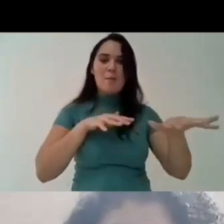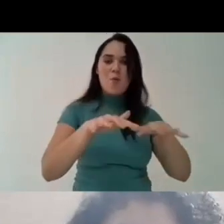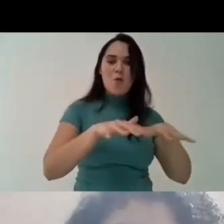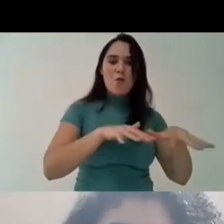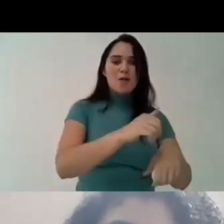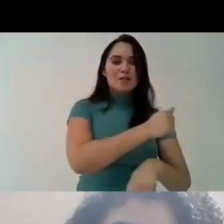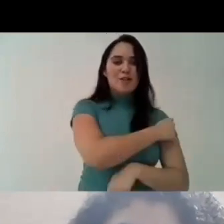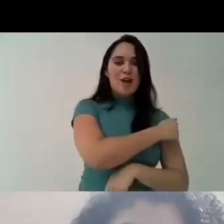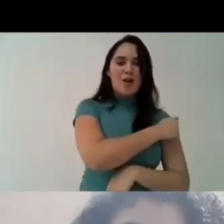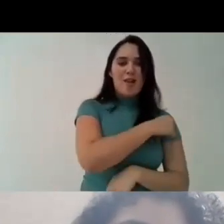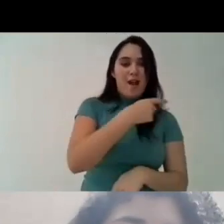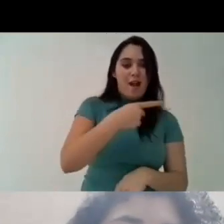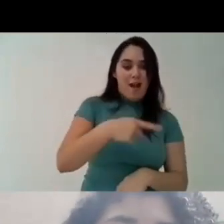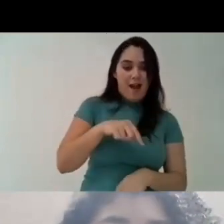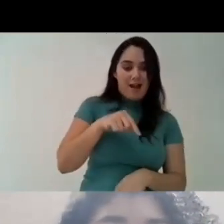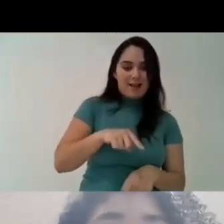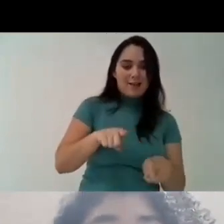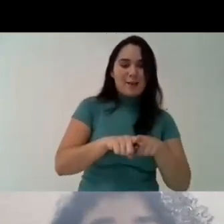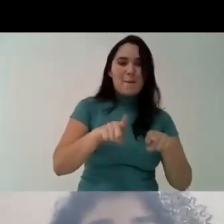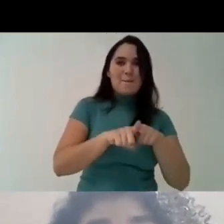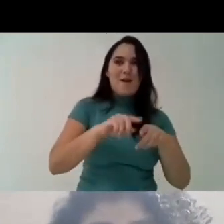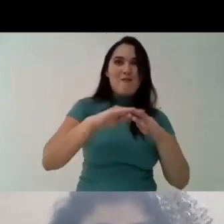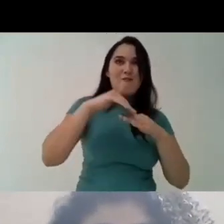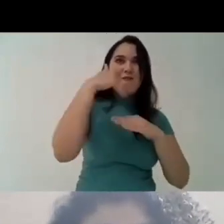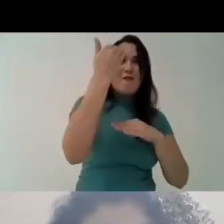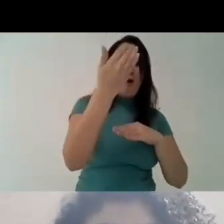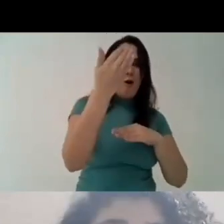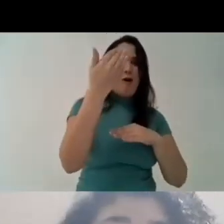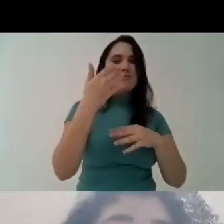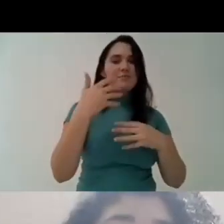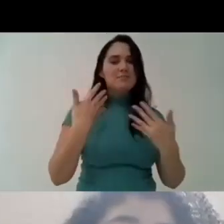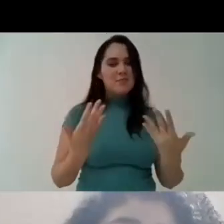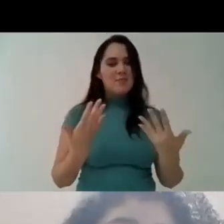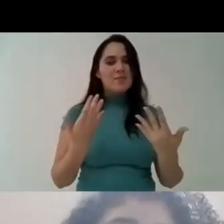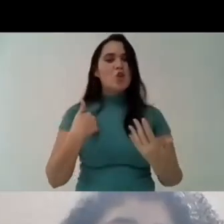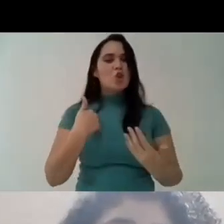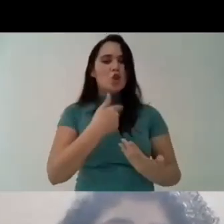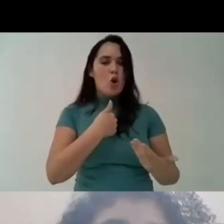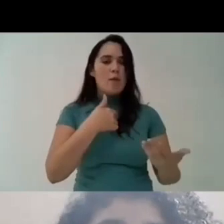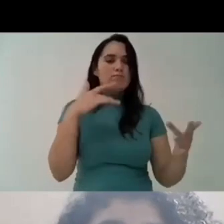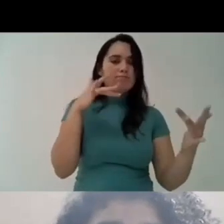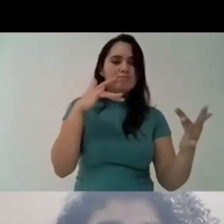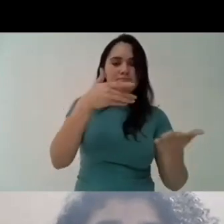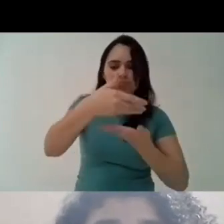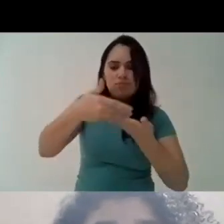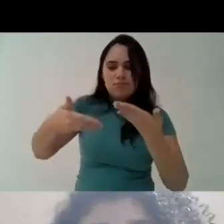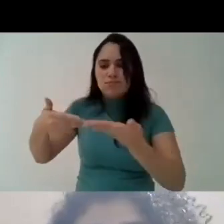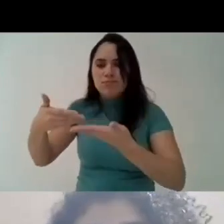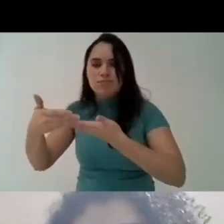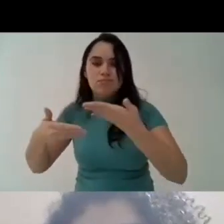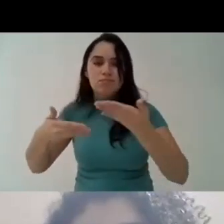part of the student movement not only at local level but at national level